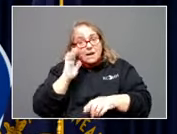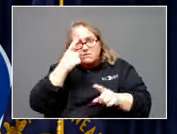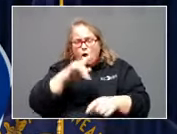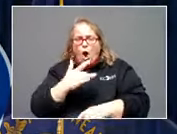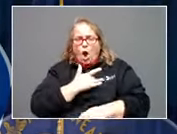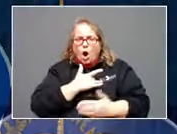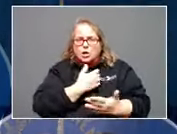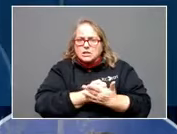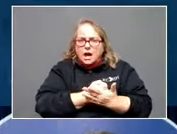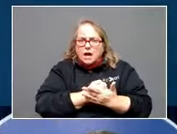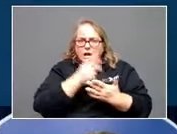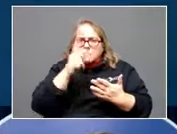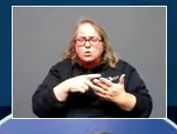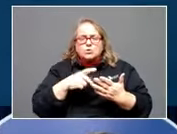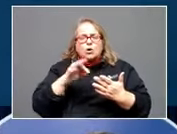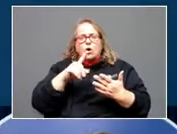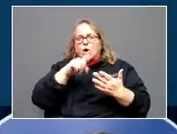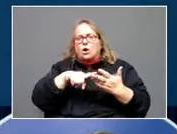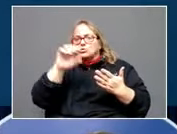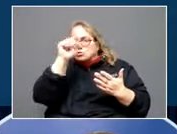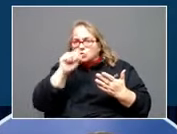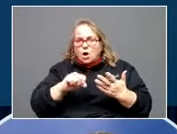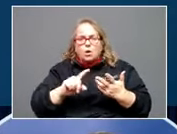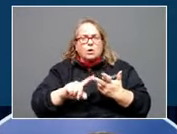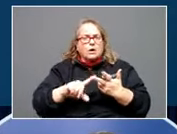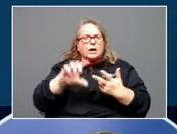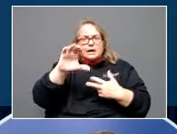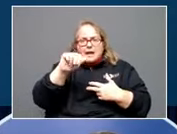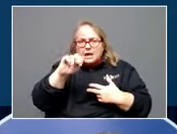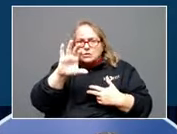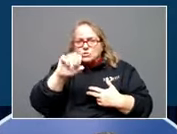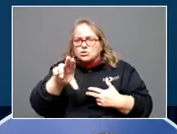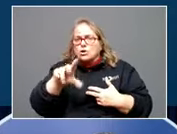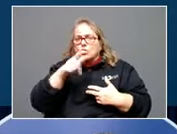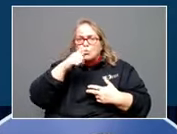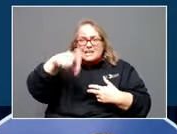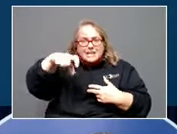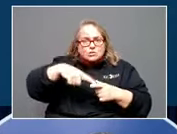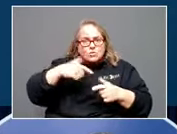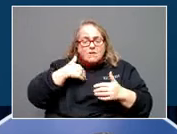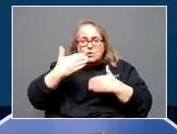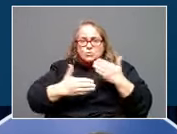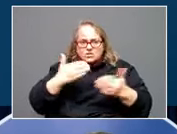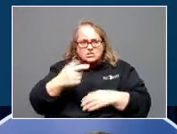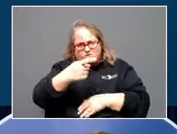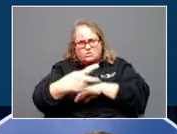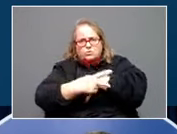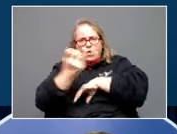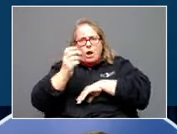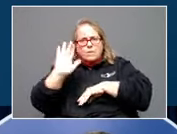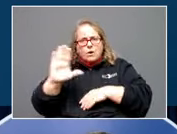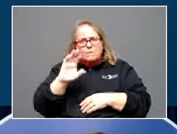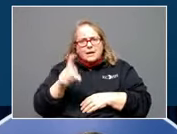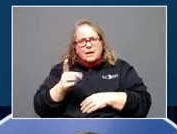you know, someone dealing with cancer, somebody who needs to have a procedure for their health. The number one thing that we can do